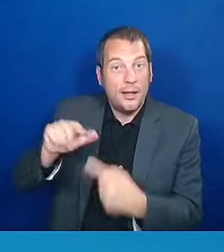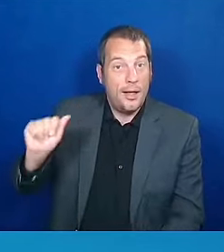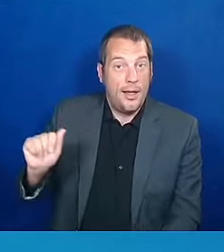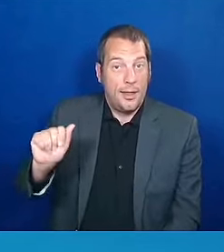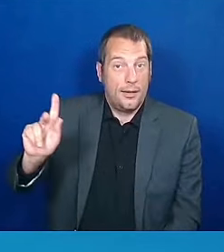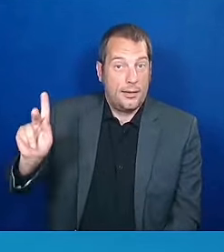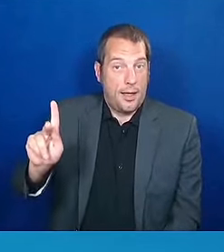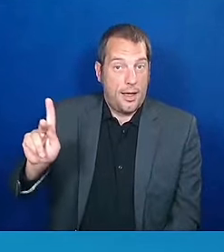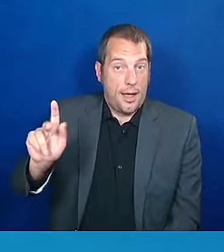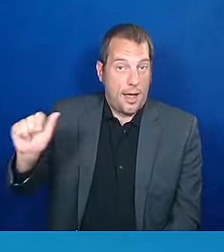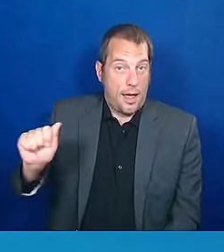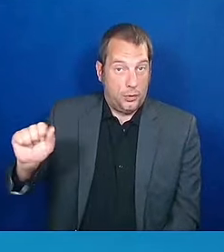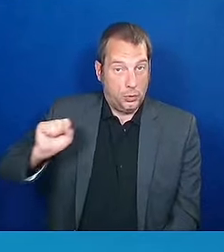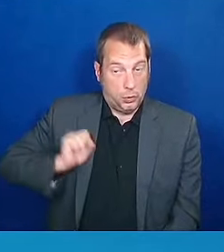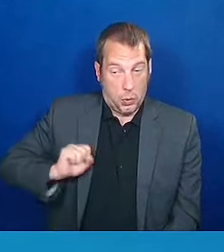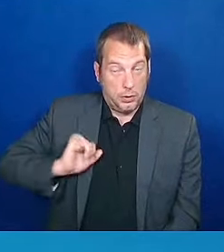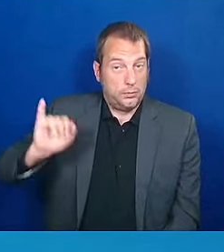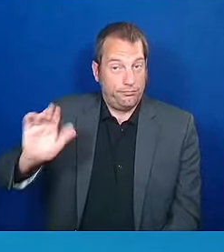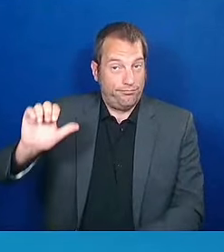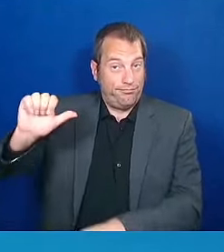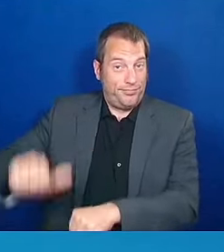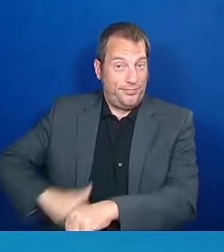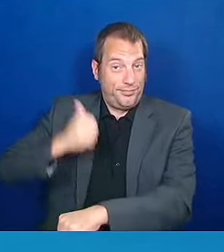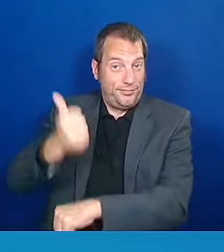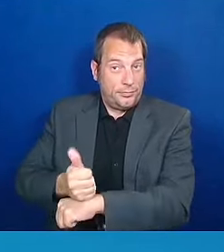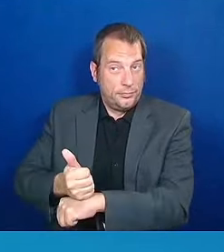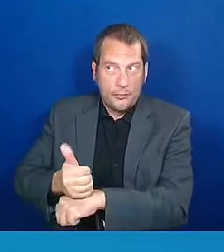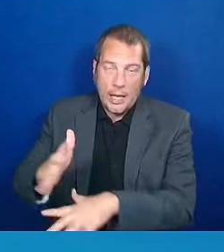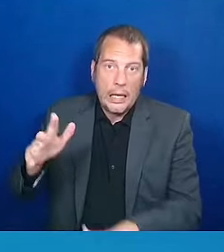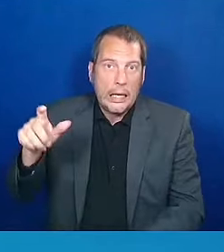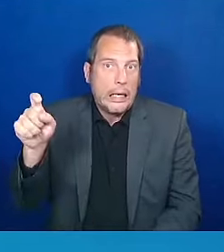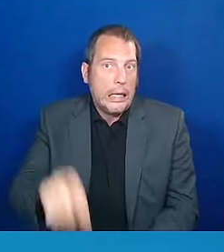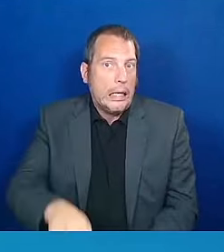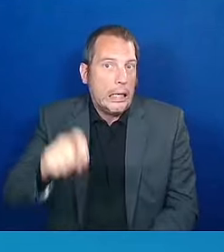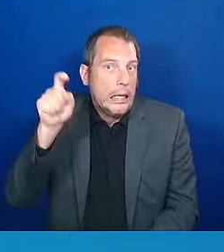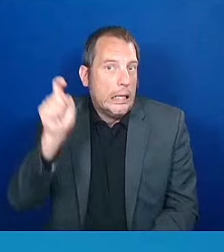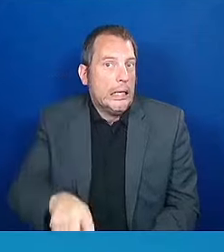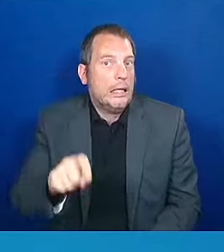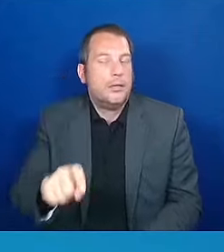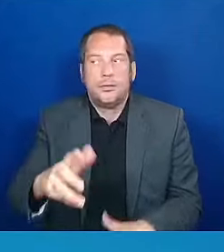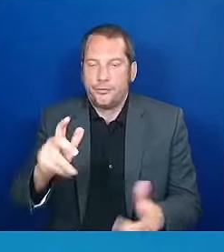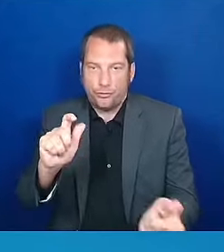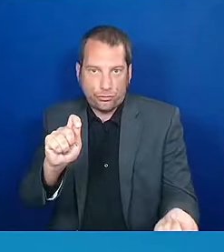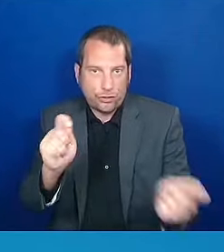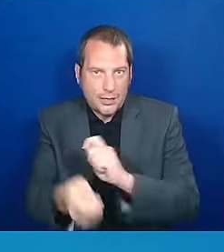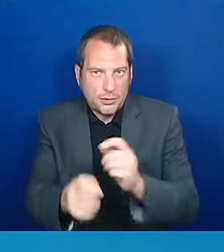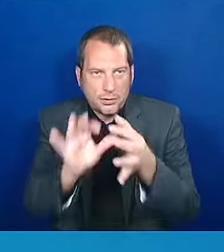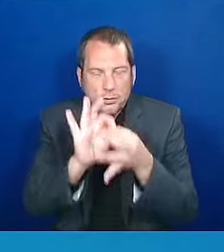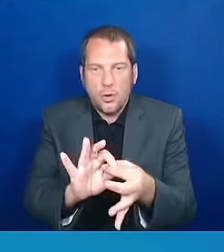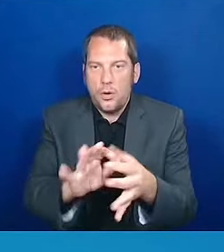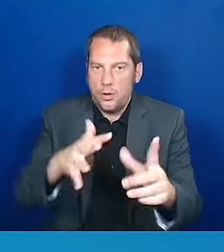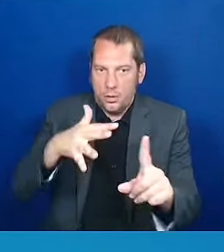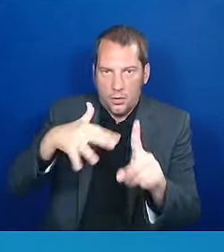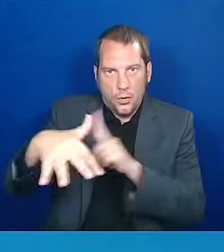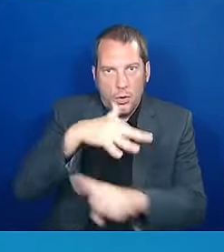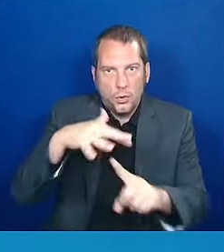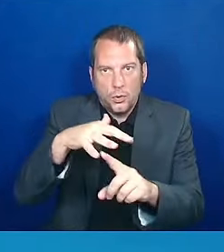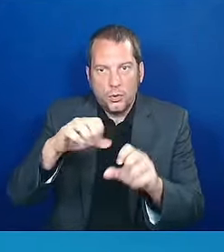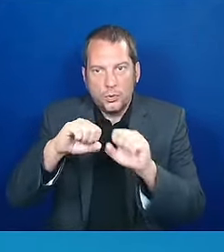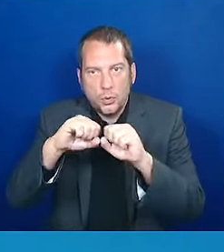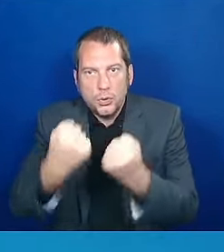desperately needed social and legal change and to build networks of support